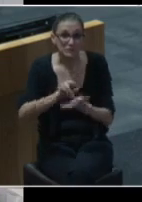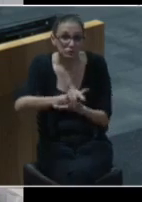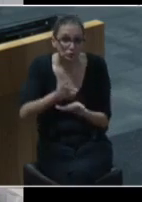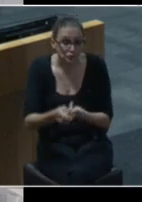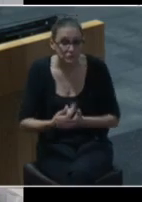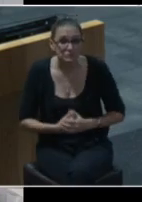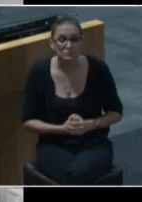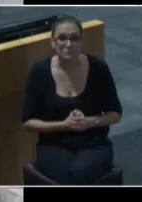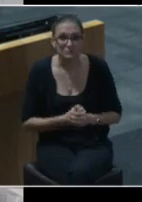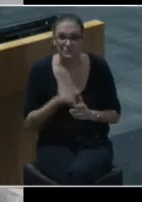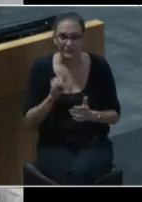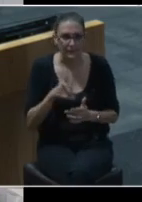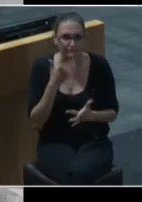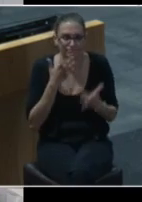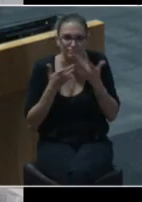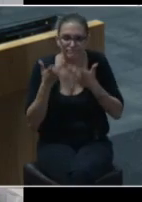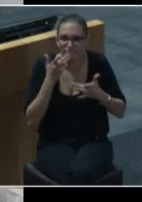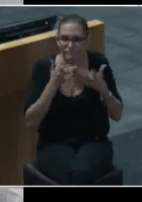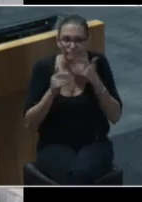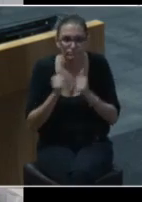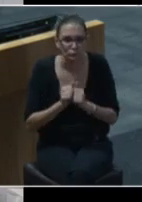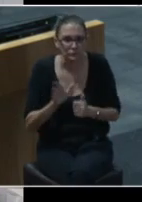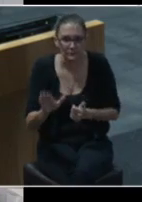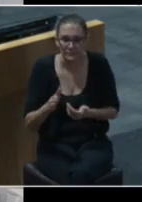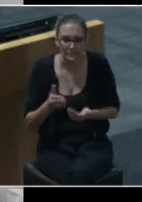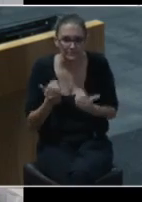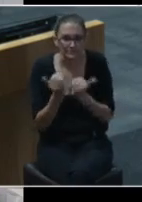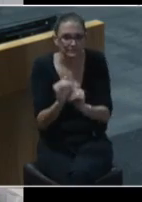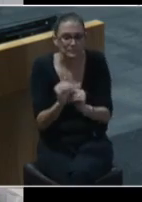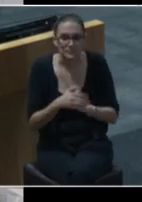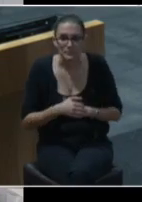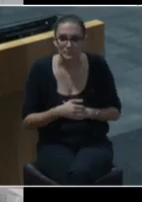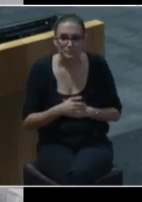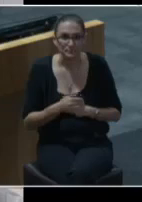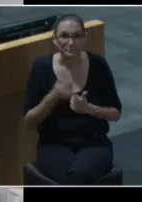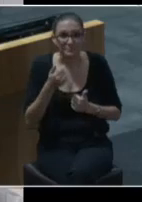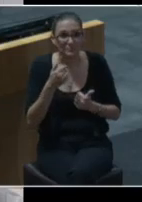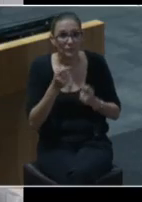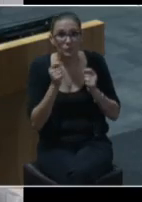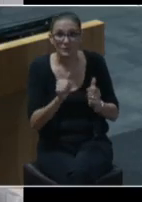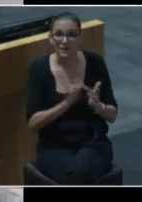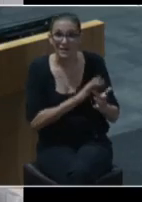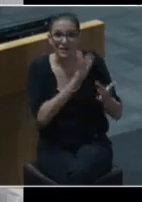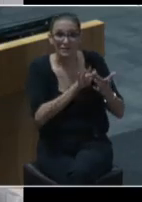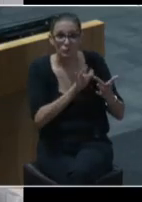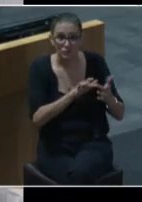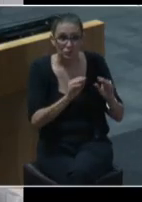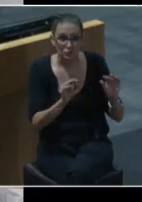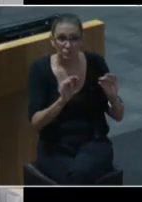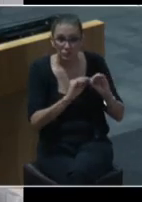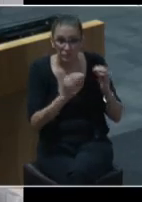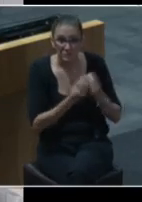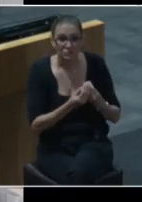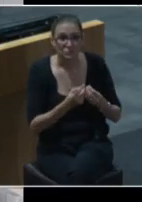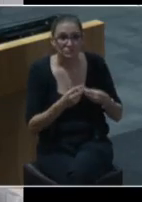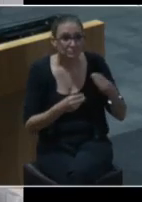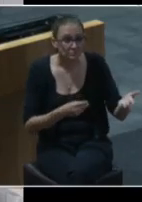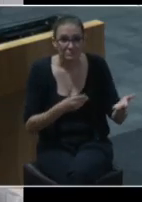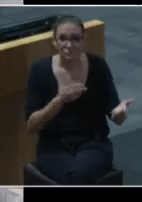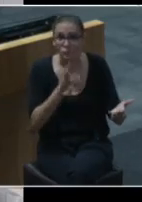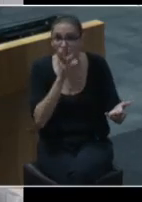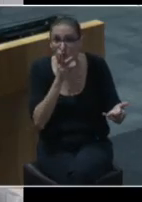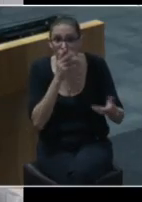that are stretched to their limits and equipped outreach organizations with food water mask